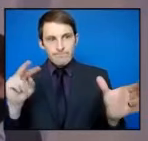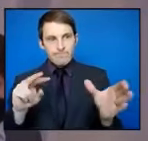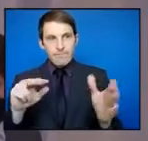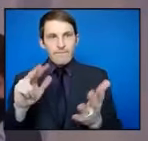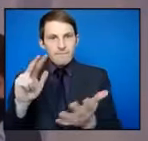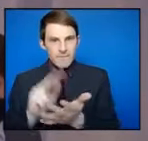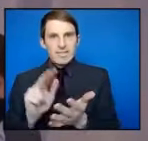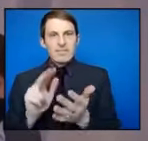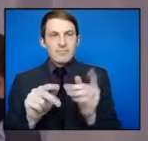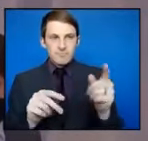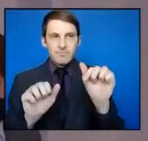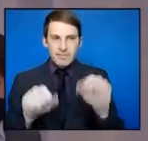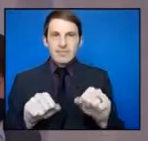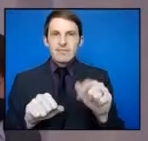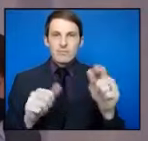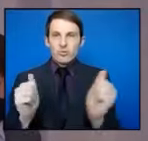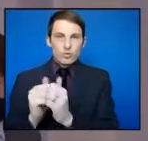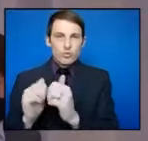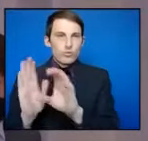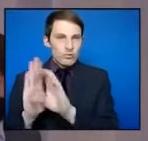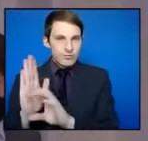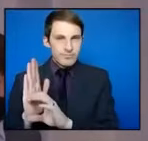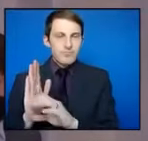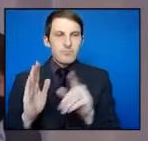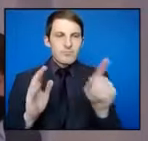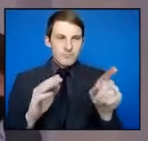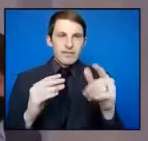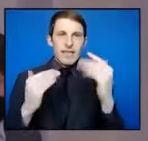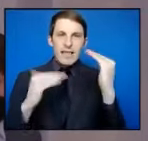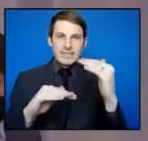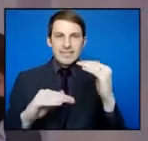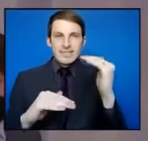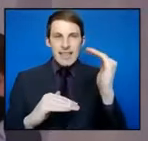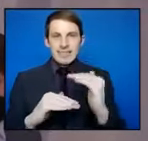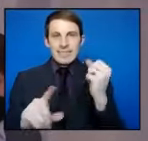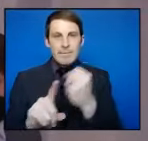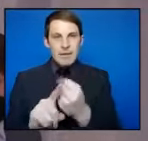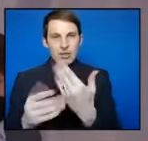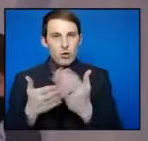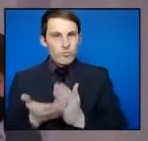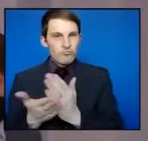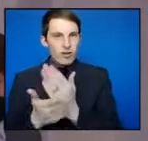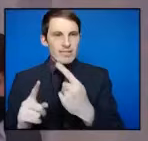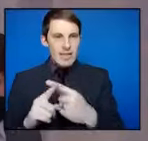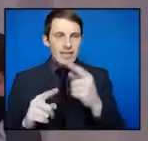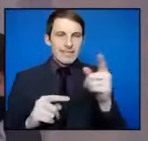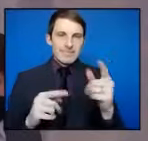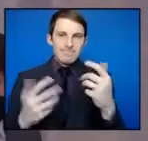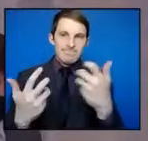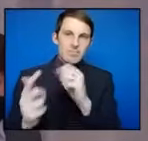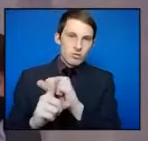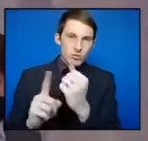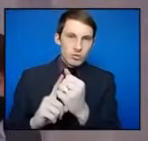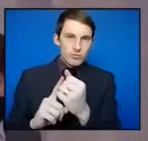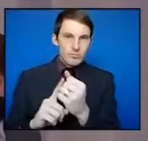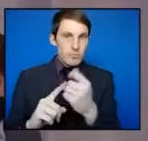are the least restrictive and that they are proportionate? Do they have all the information to be able to do that? Because I haven't seen any sort of, you know,